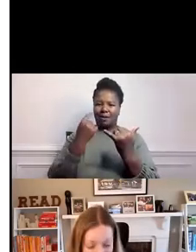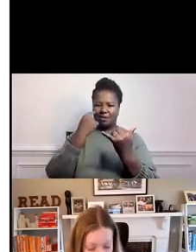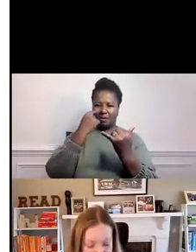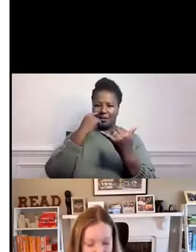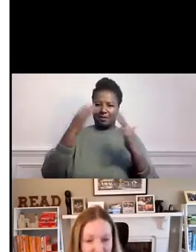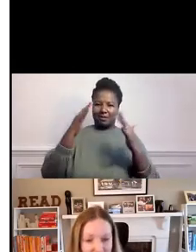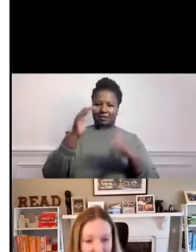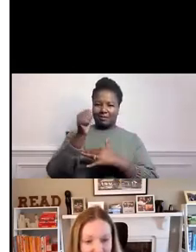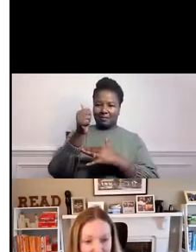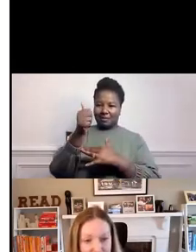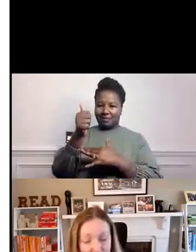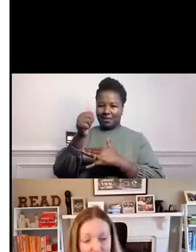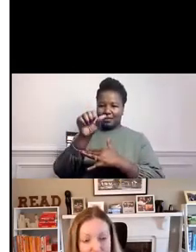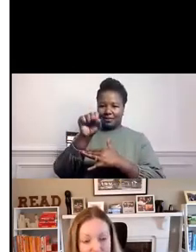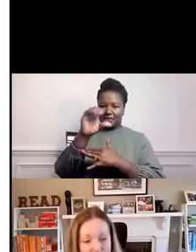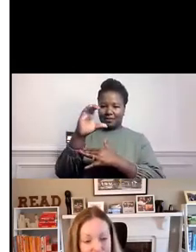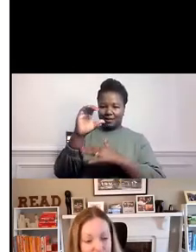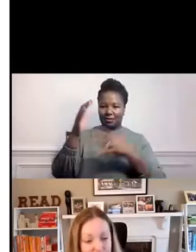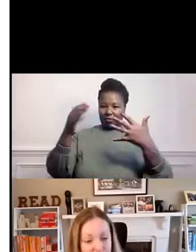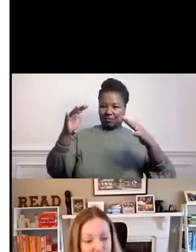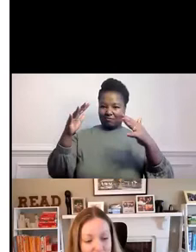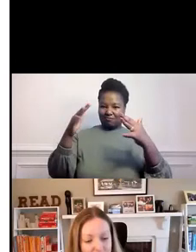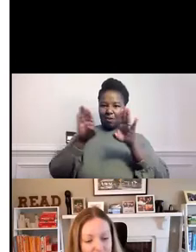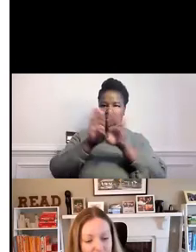10 seconds to take a look at the results.